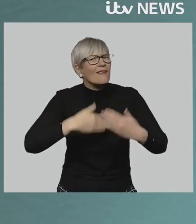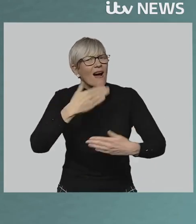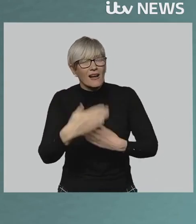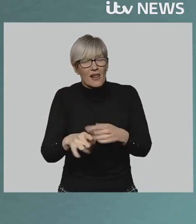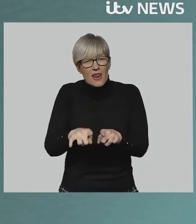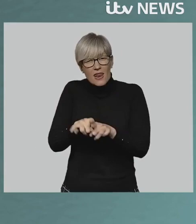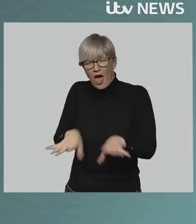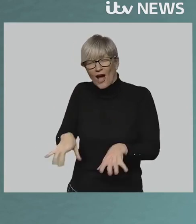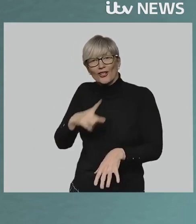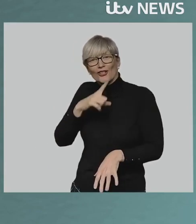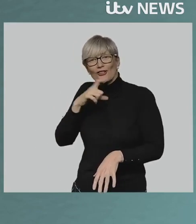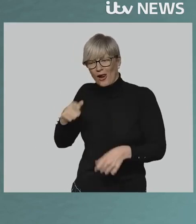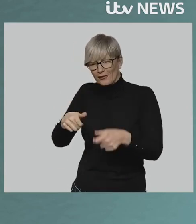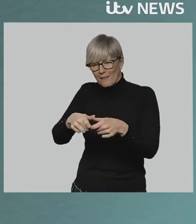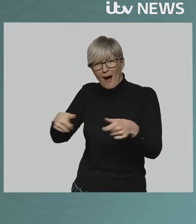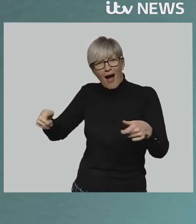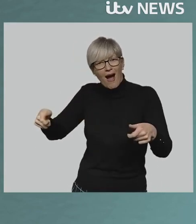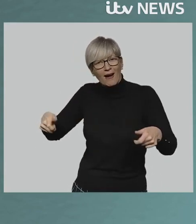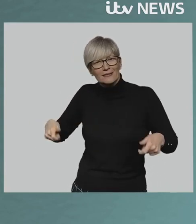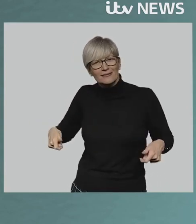a box of chocolates.